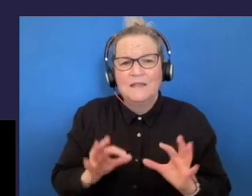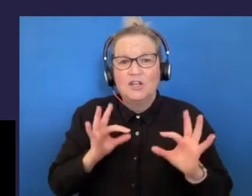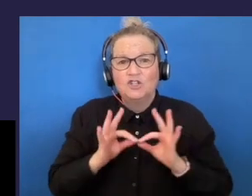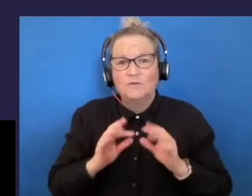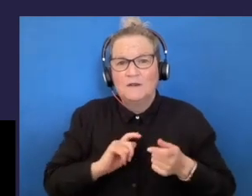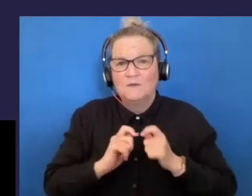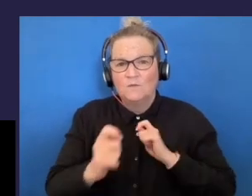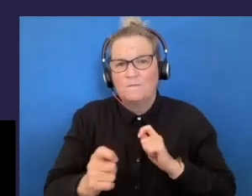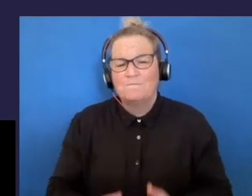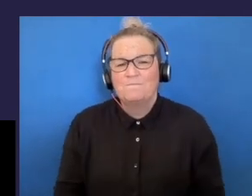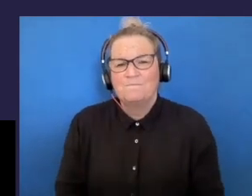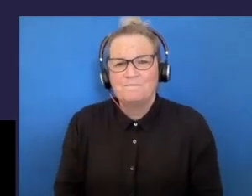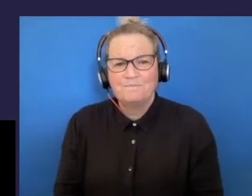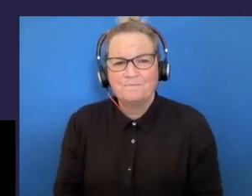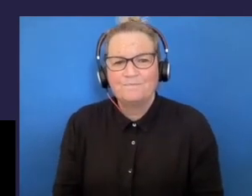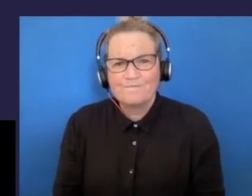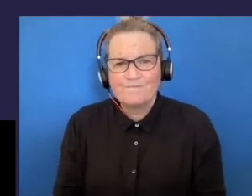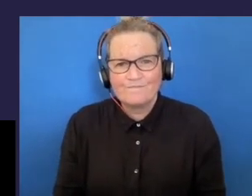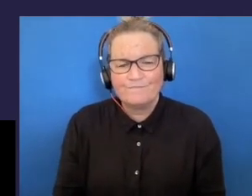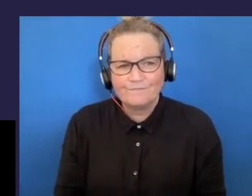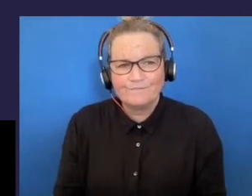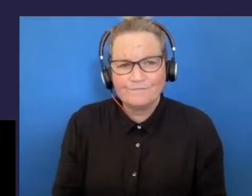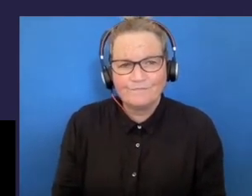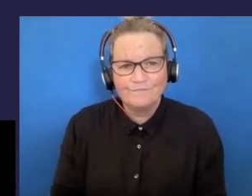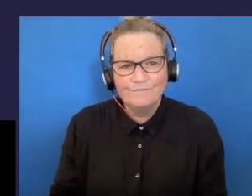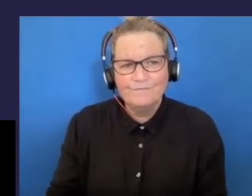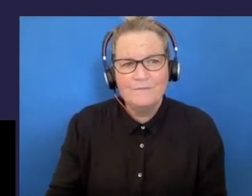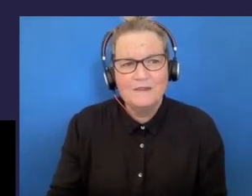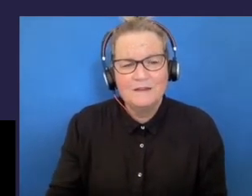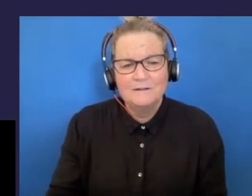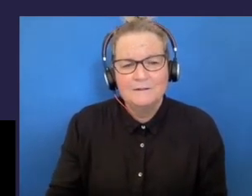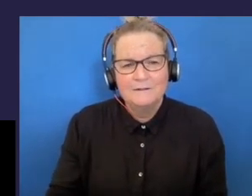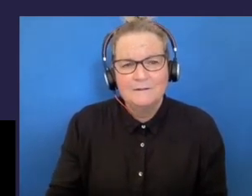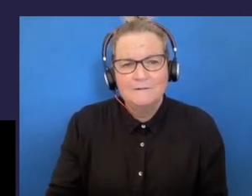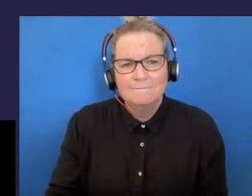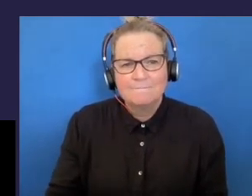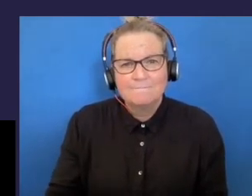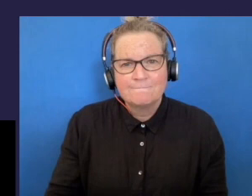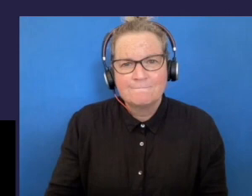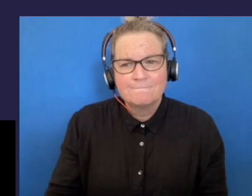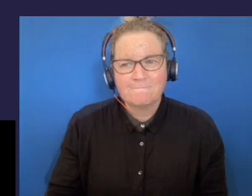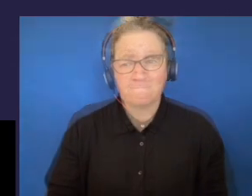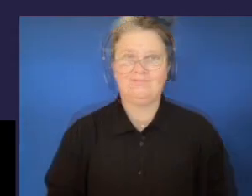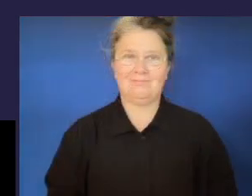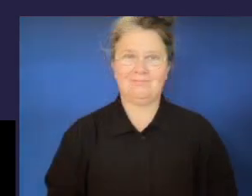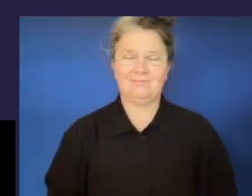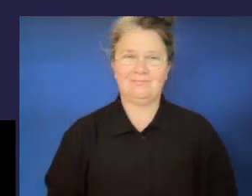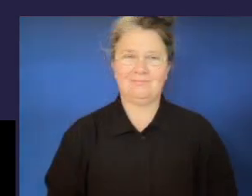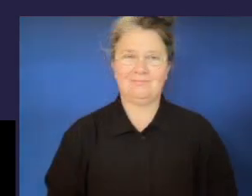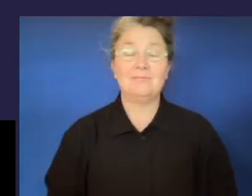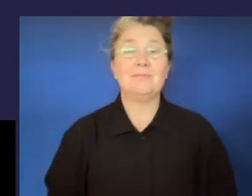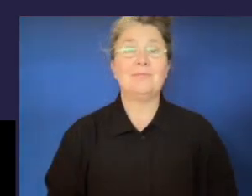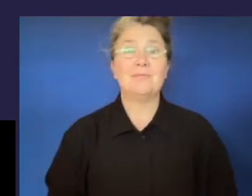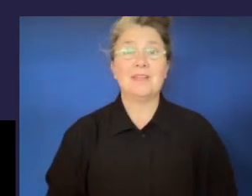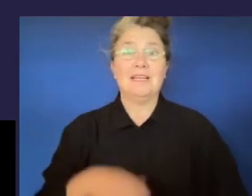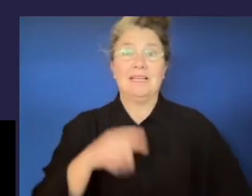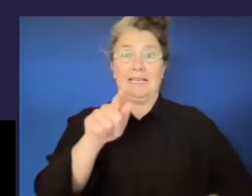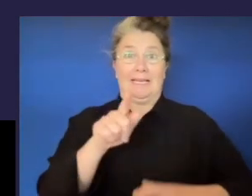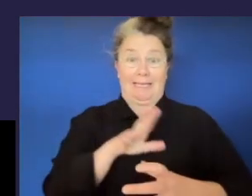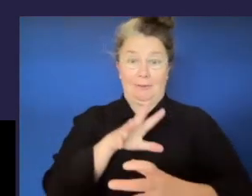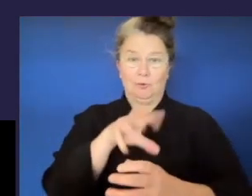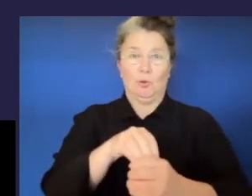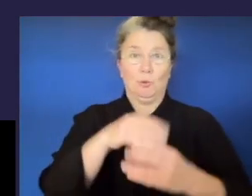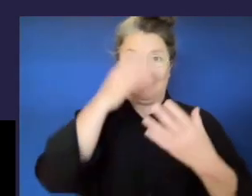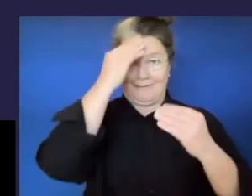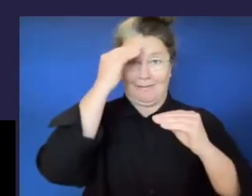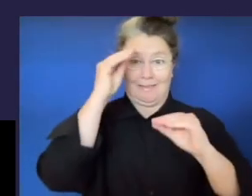Although inclusive education is beneficial for all students and it results in the most productive form of education and outcome for students with disability.